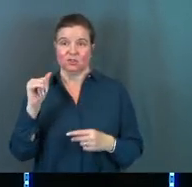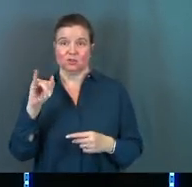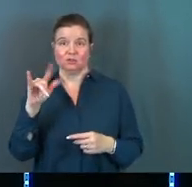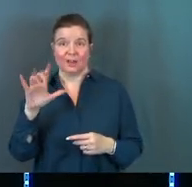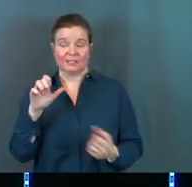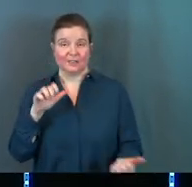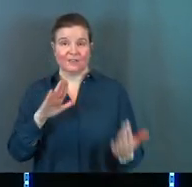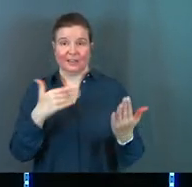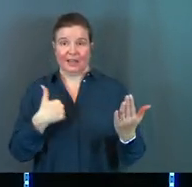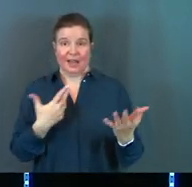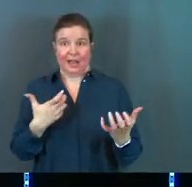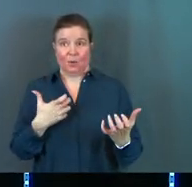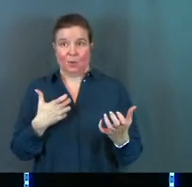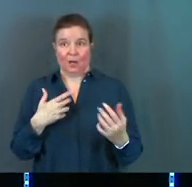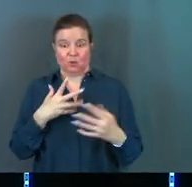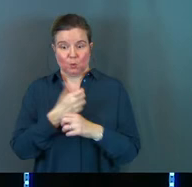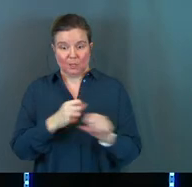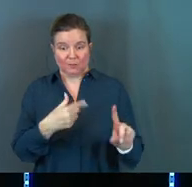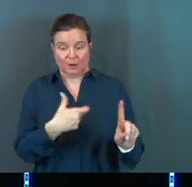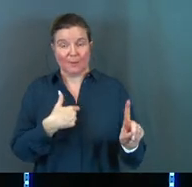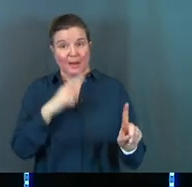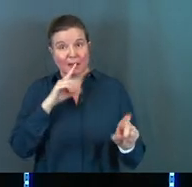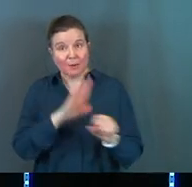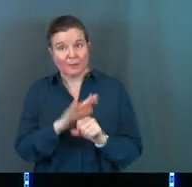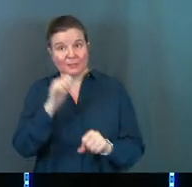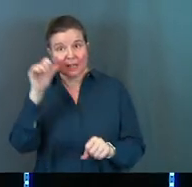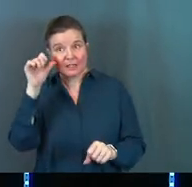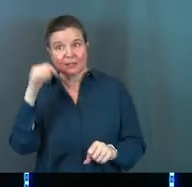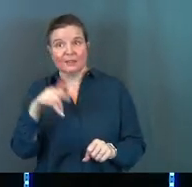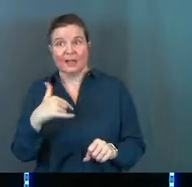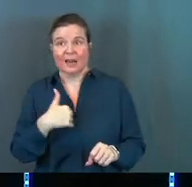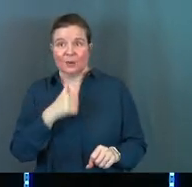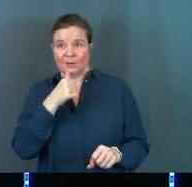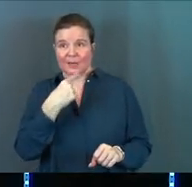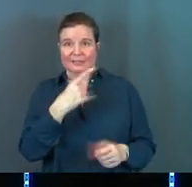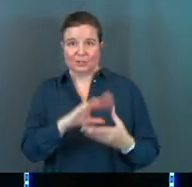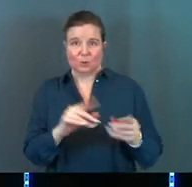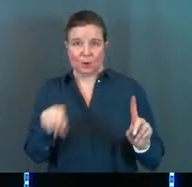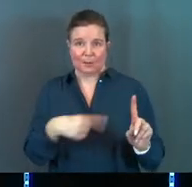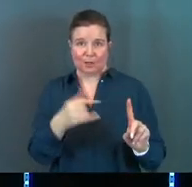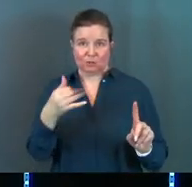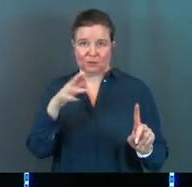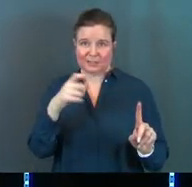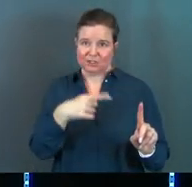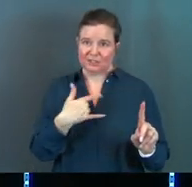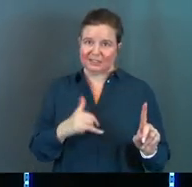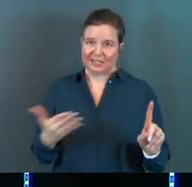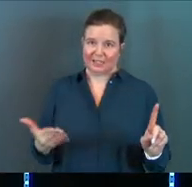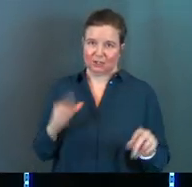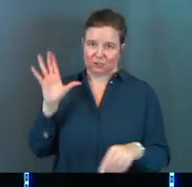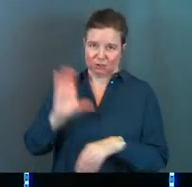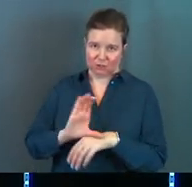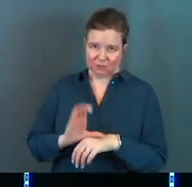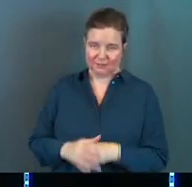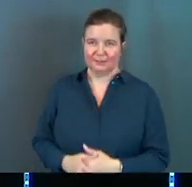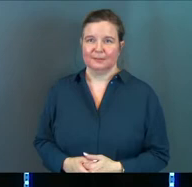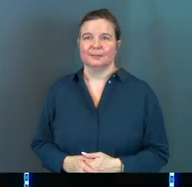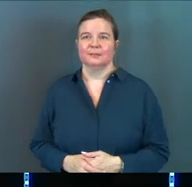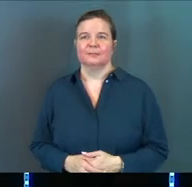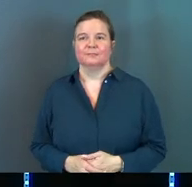Gracie face things that I wanted to rescue her from. And I promised her yesterday that I would not tell stories about Gracie because she's still here at this church.